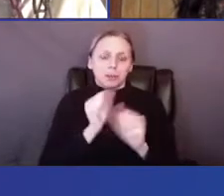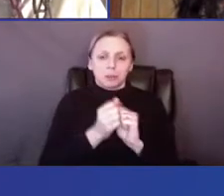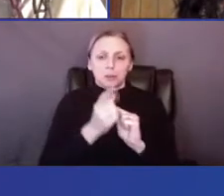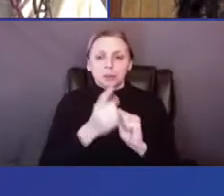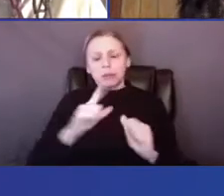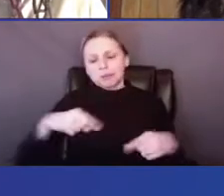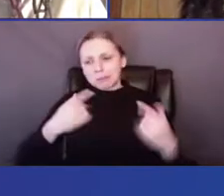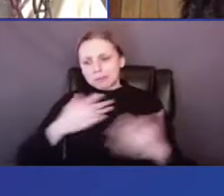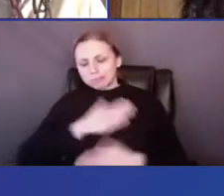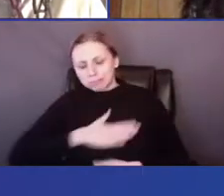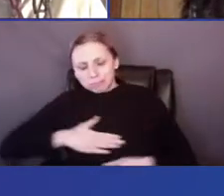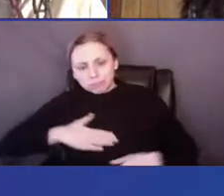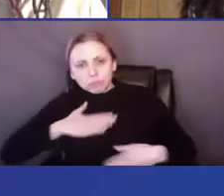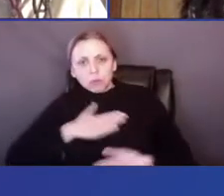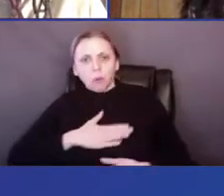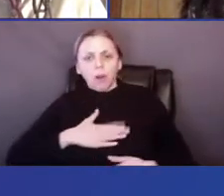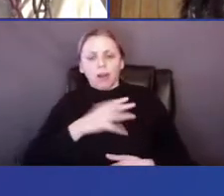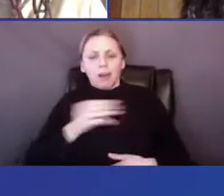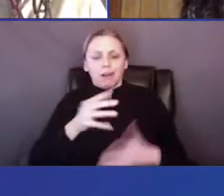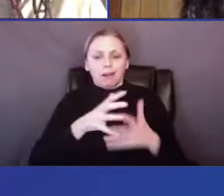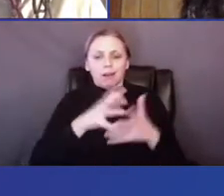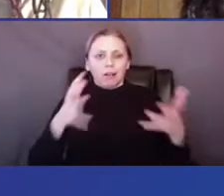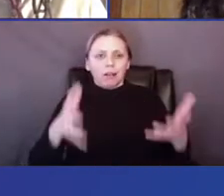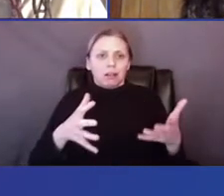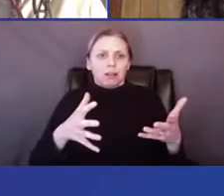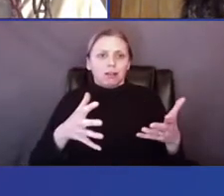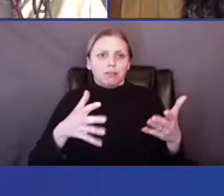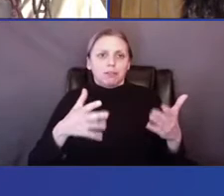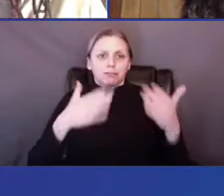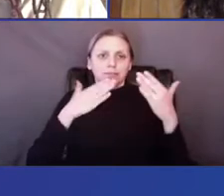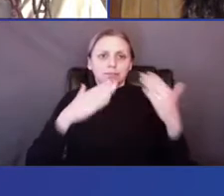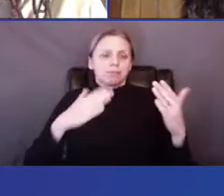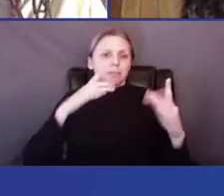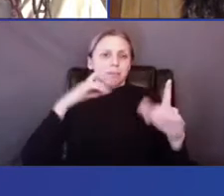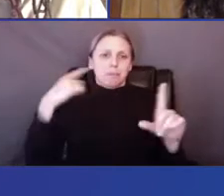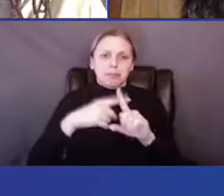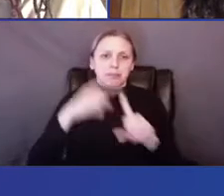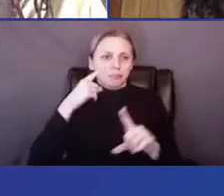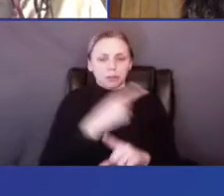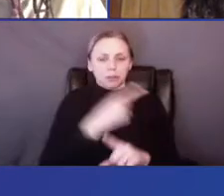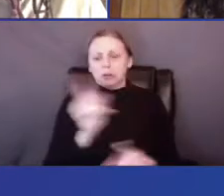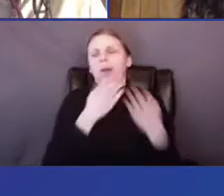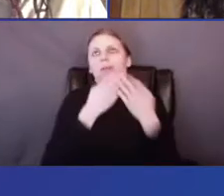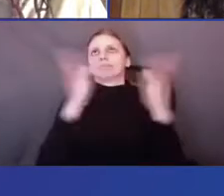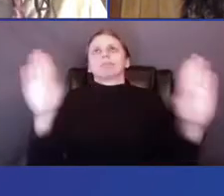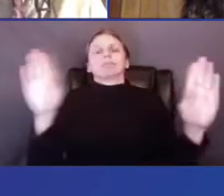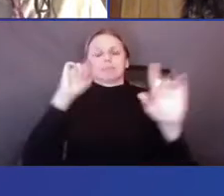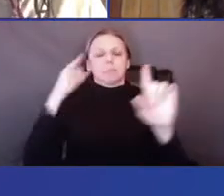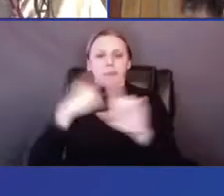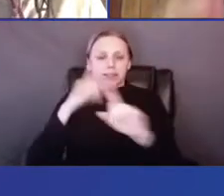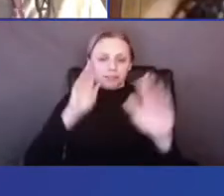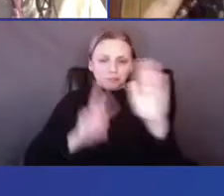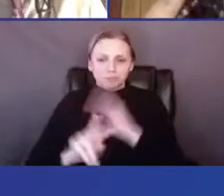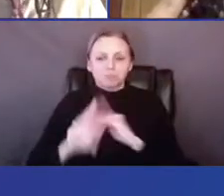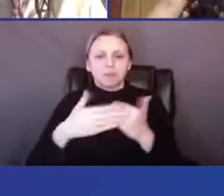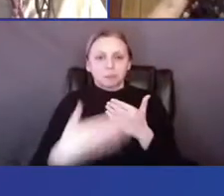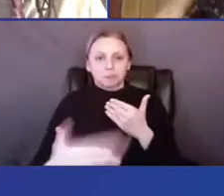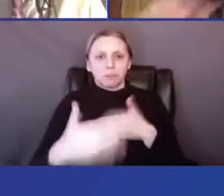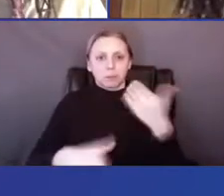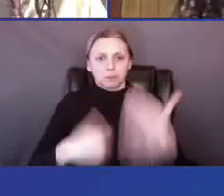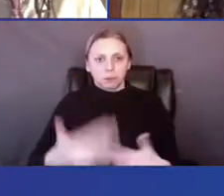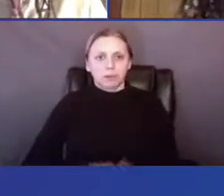joy and, um, much wealth to you in, in the most capacious definition of the term going forward.